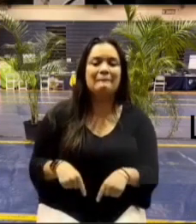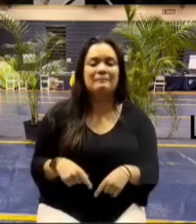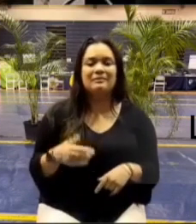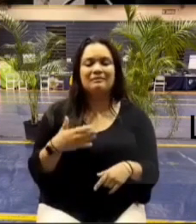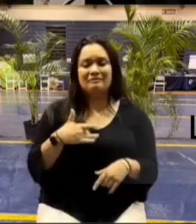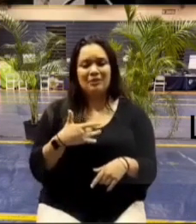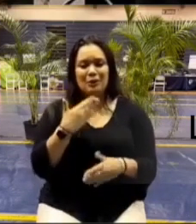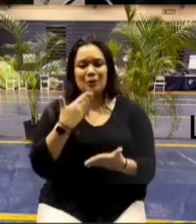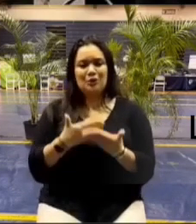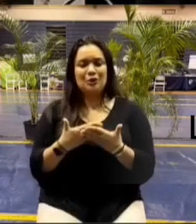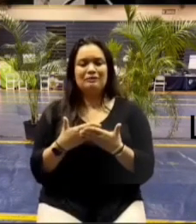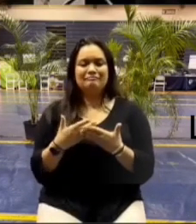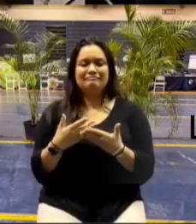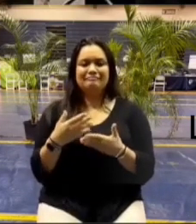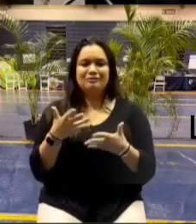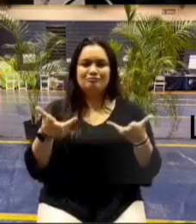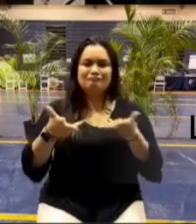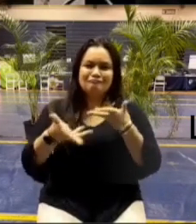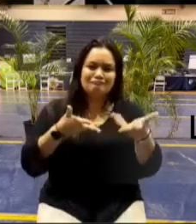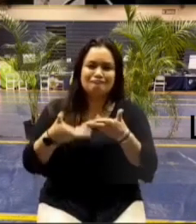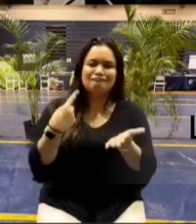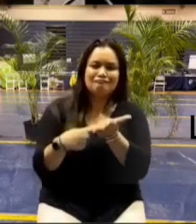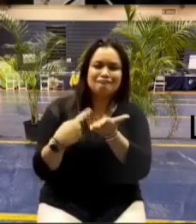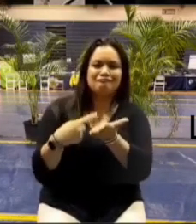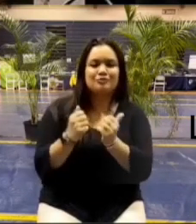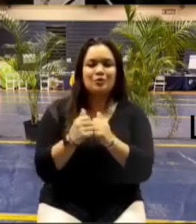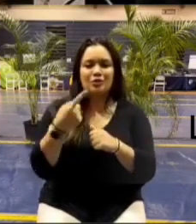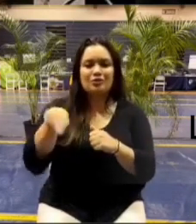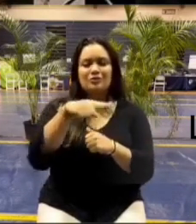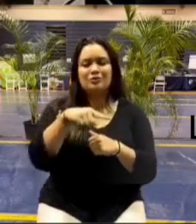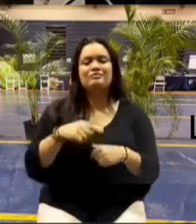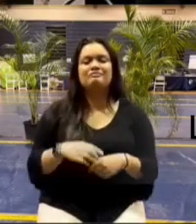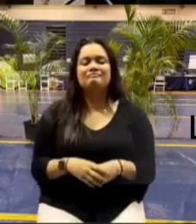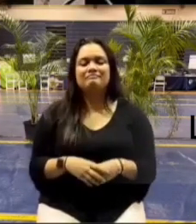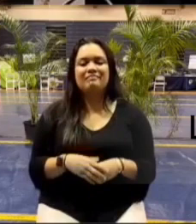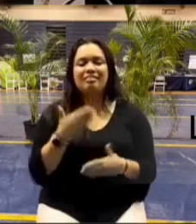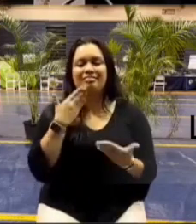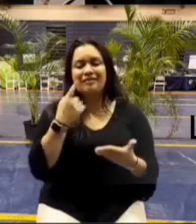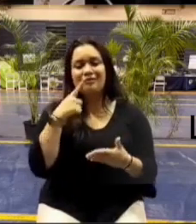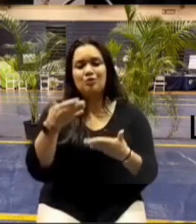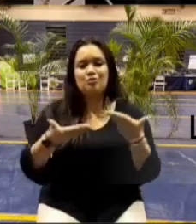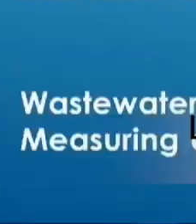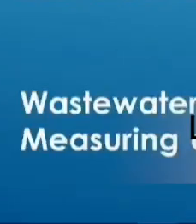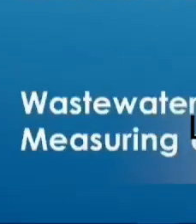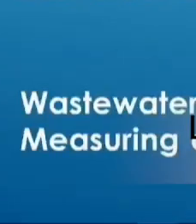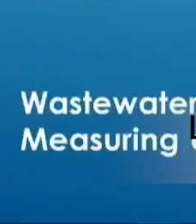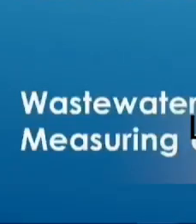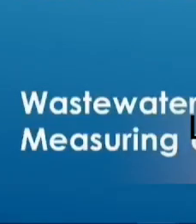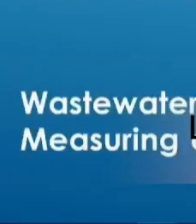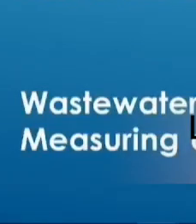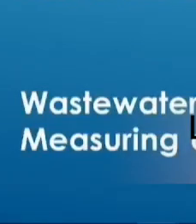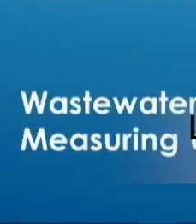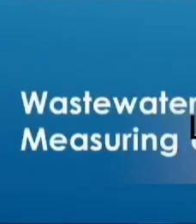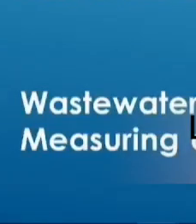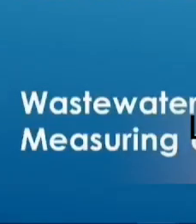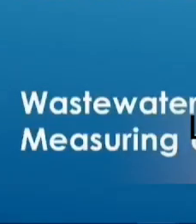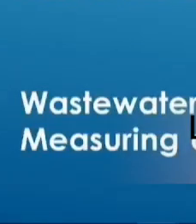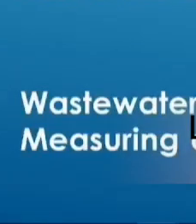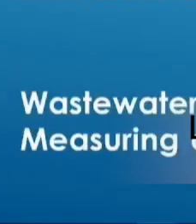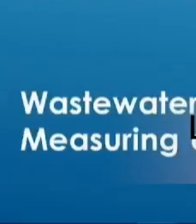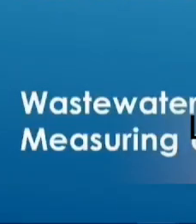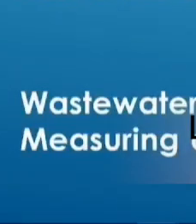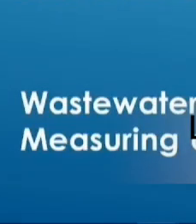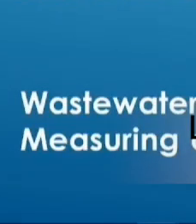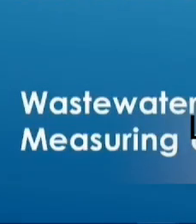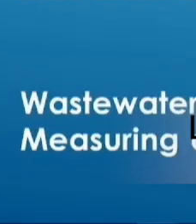so much for being so welcoming um so uh as you know uh epa is now